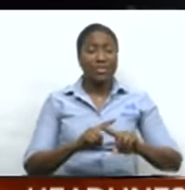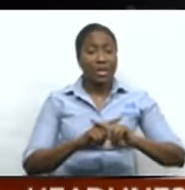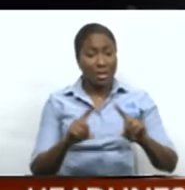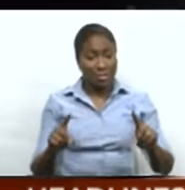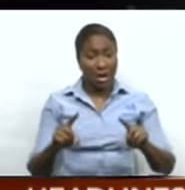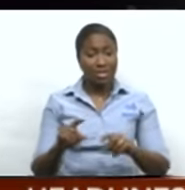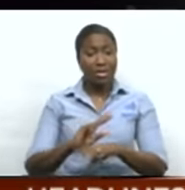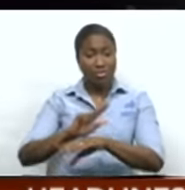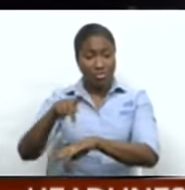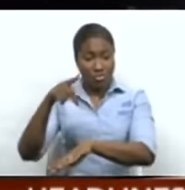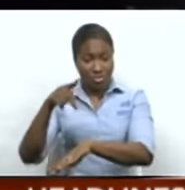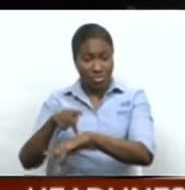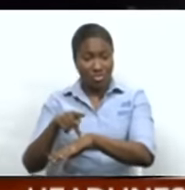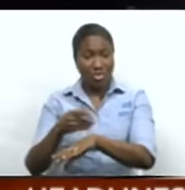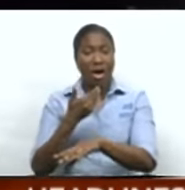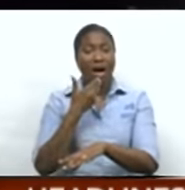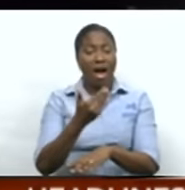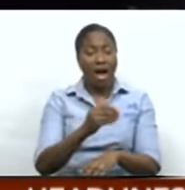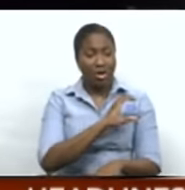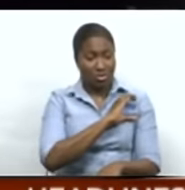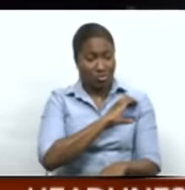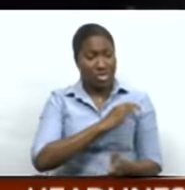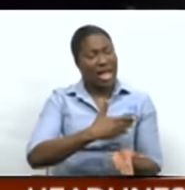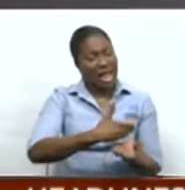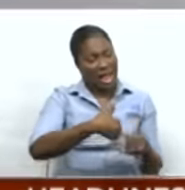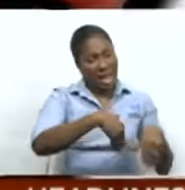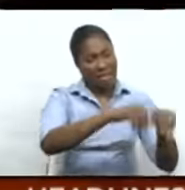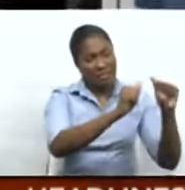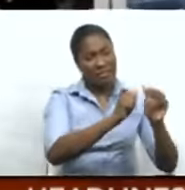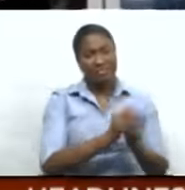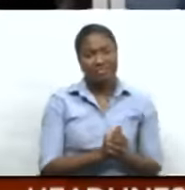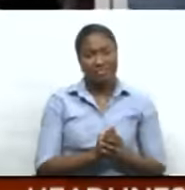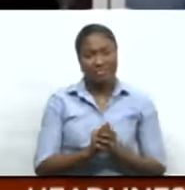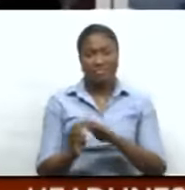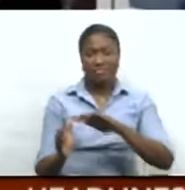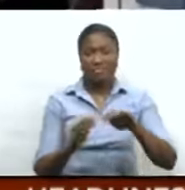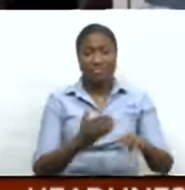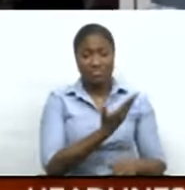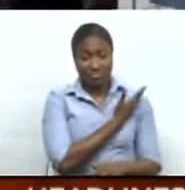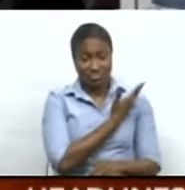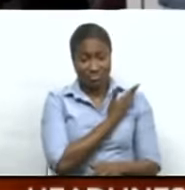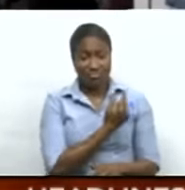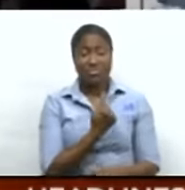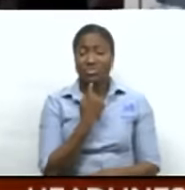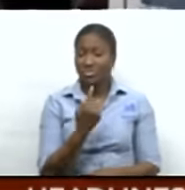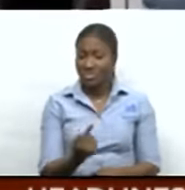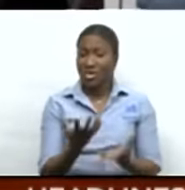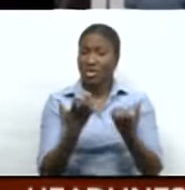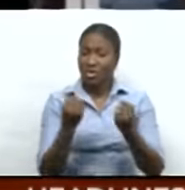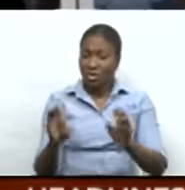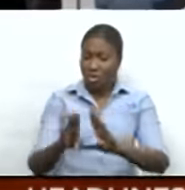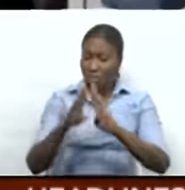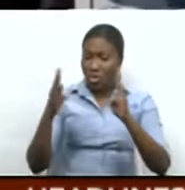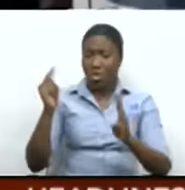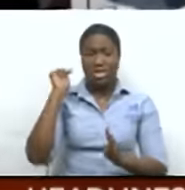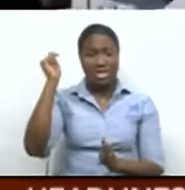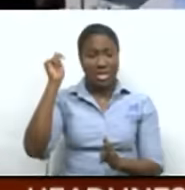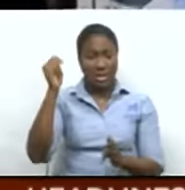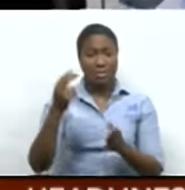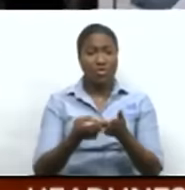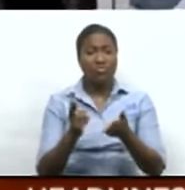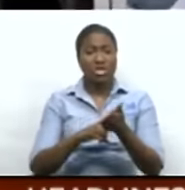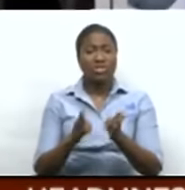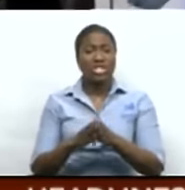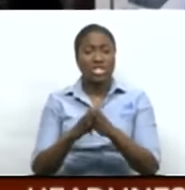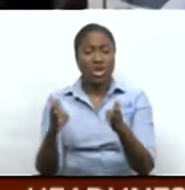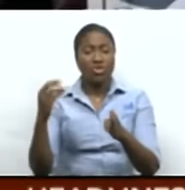principal who had asked them to leave. We're still to come in the news. Chief Secretary demands the immediate reopening of Tobago's Registrar General's